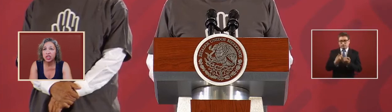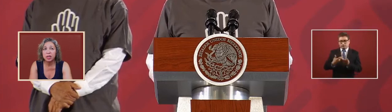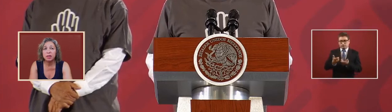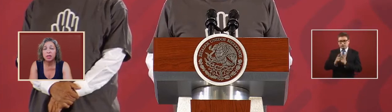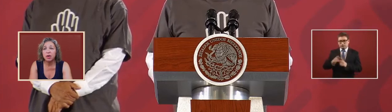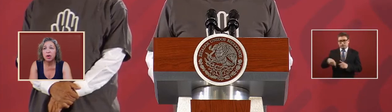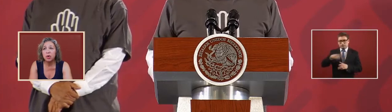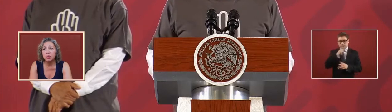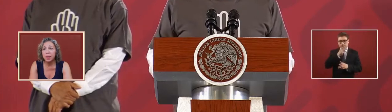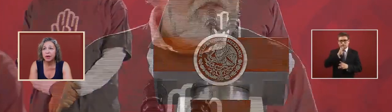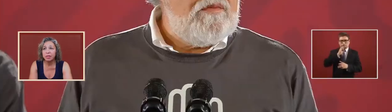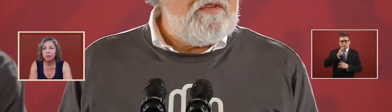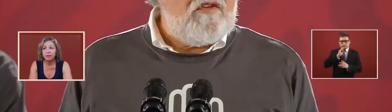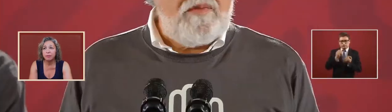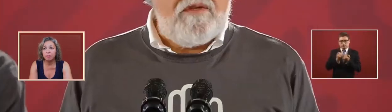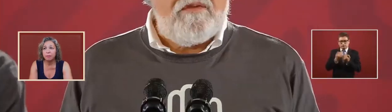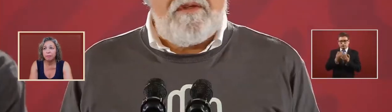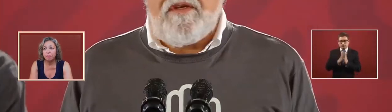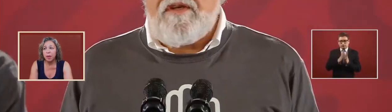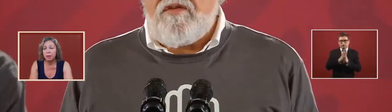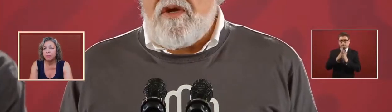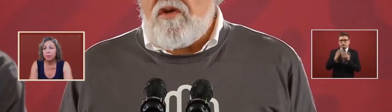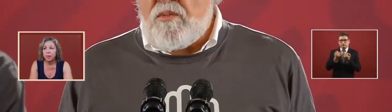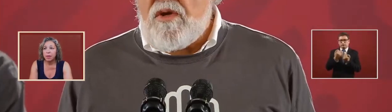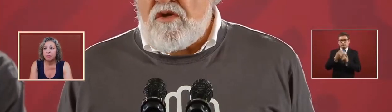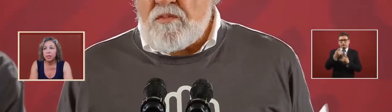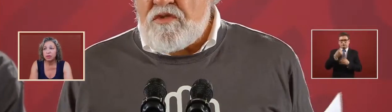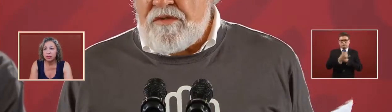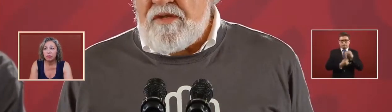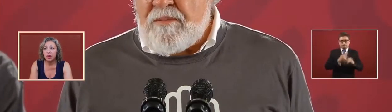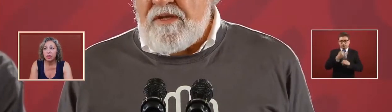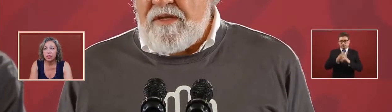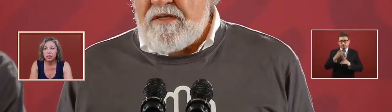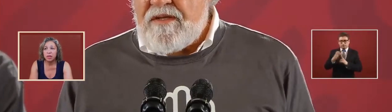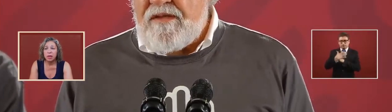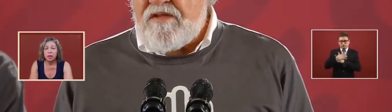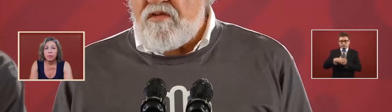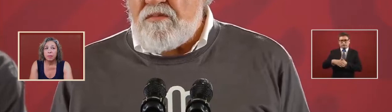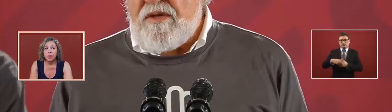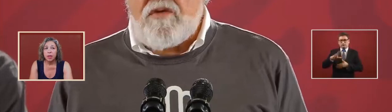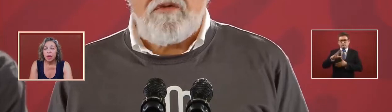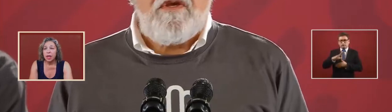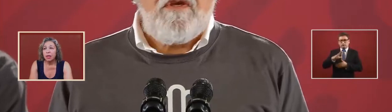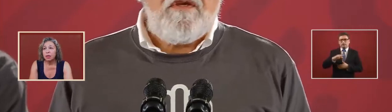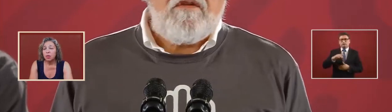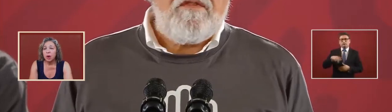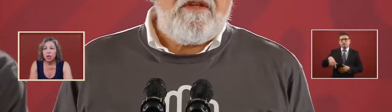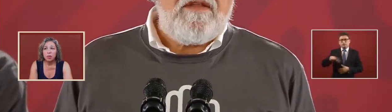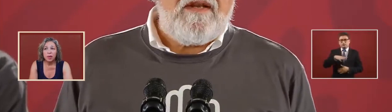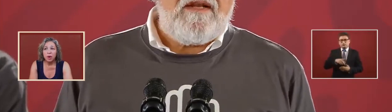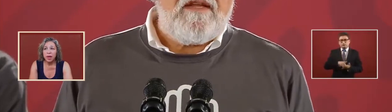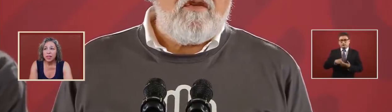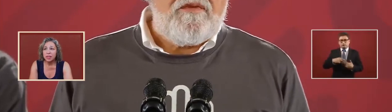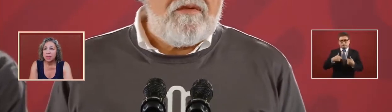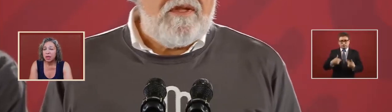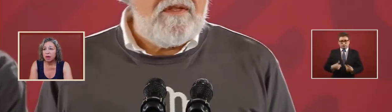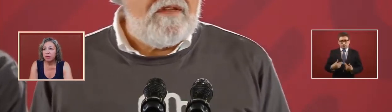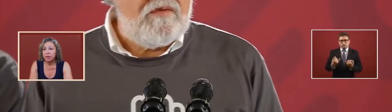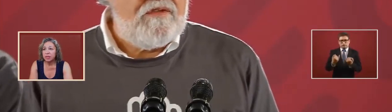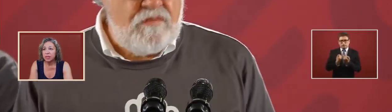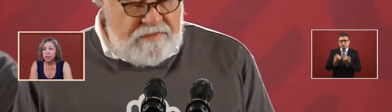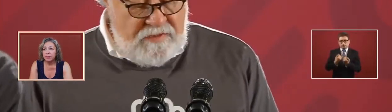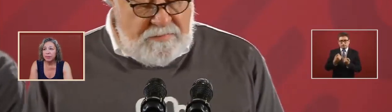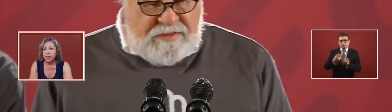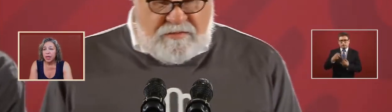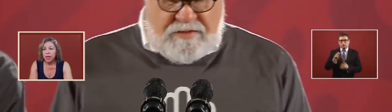conjunction their own parents and mothers and fathers and the human rights the